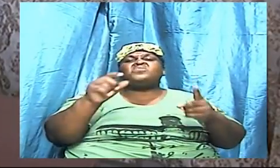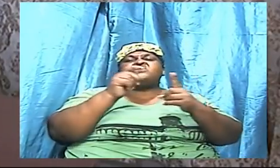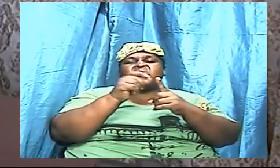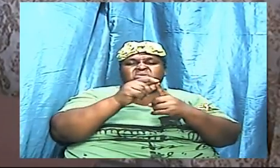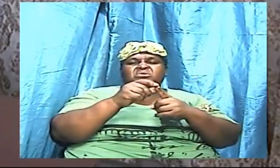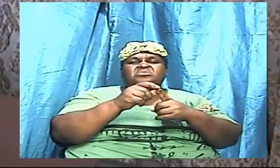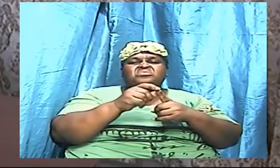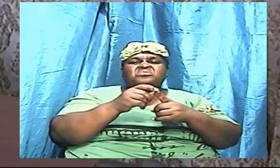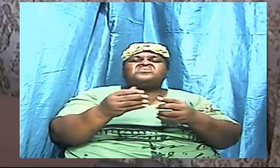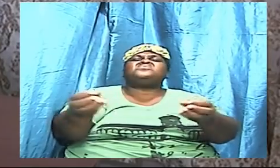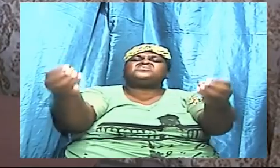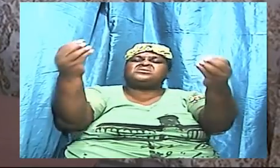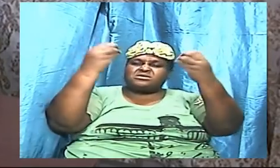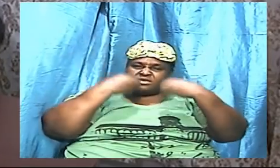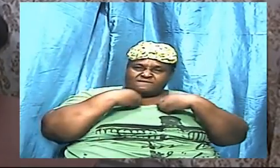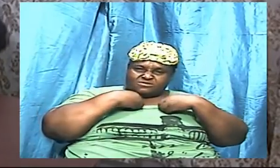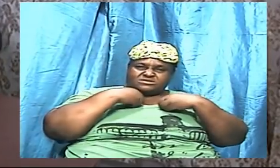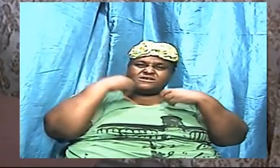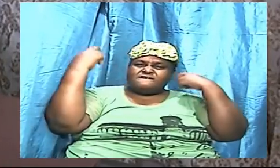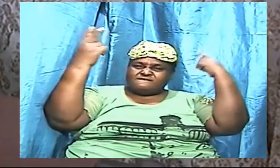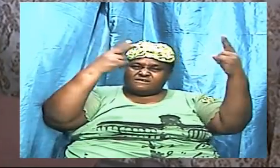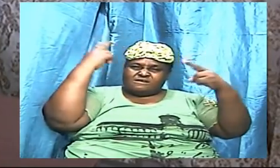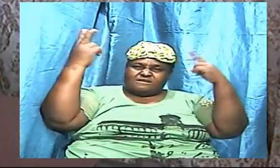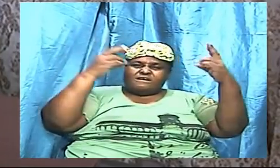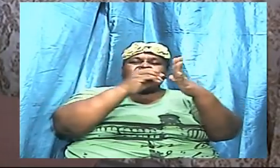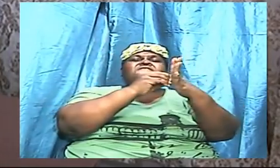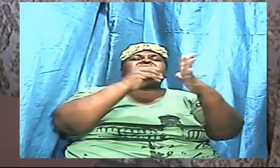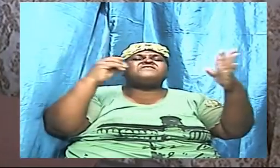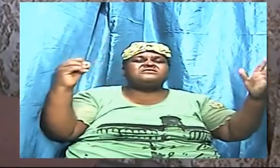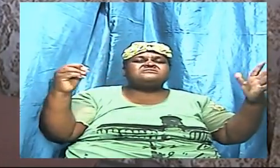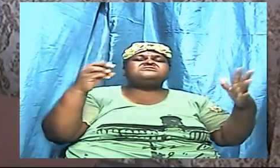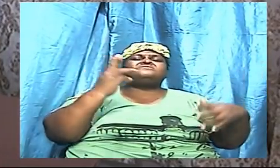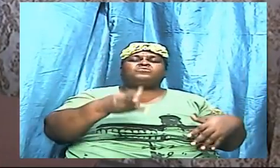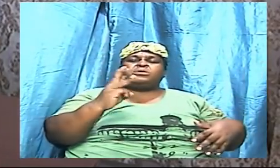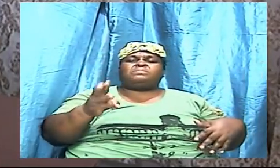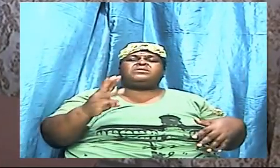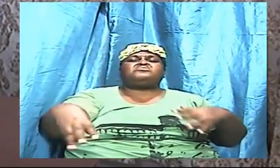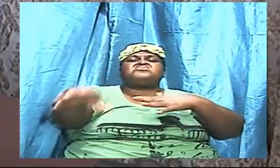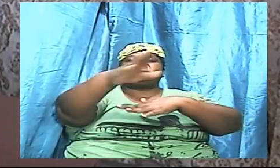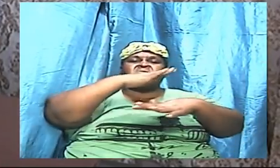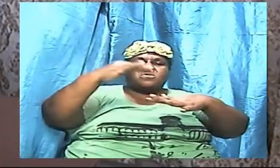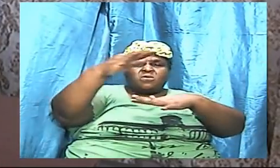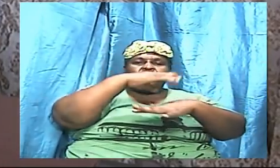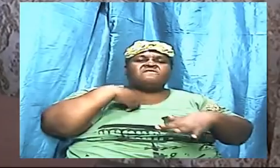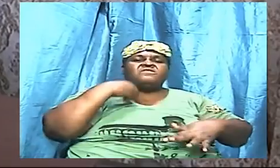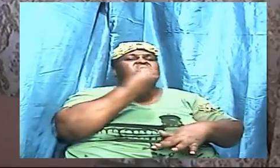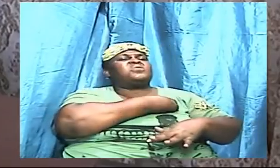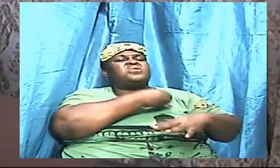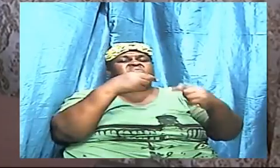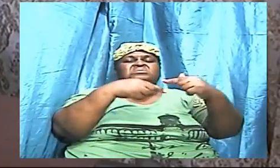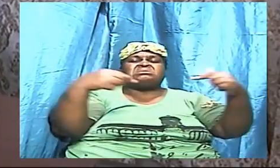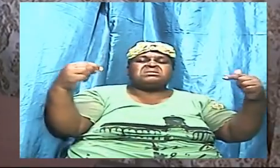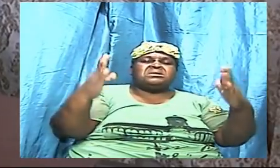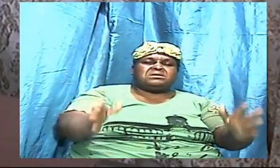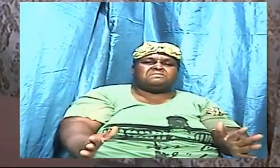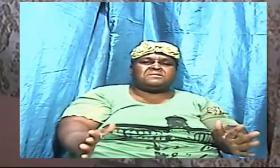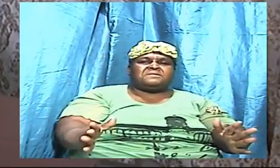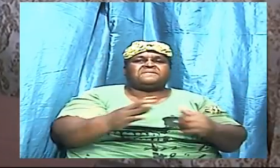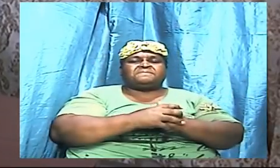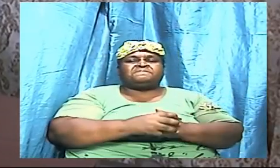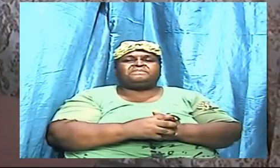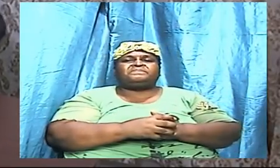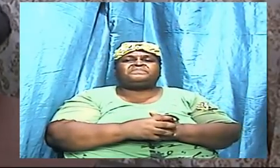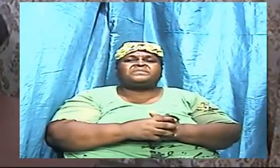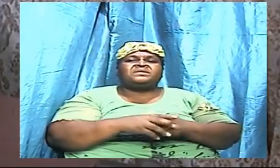weapon over the enemy. And so as we go on, we are going to see that there